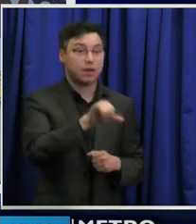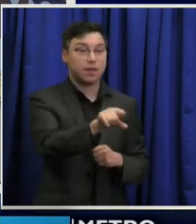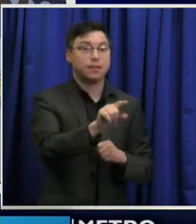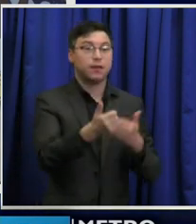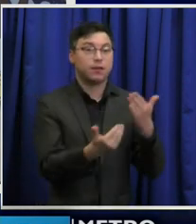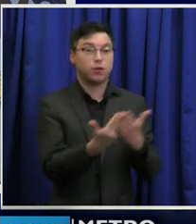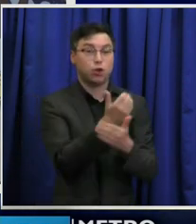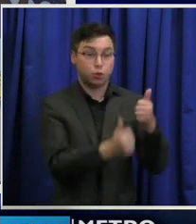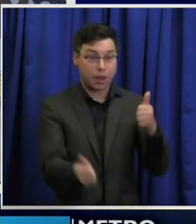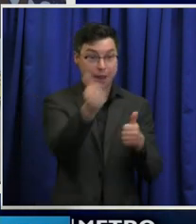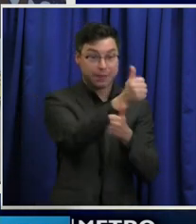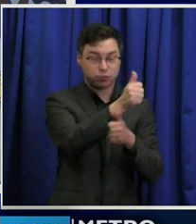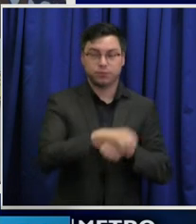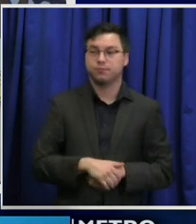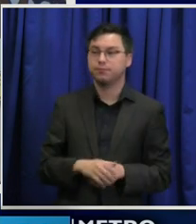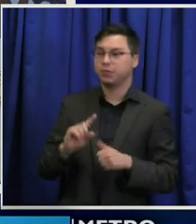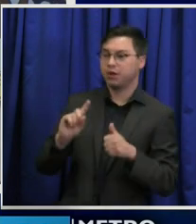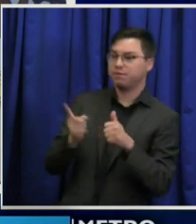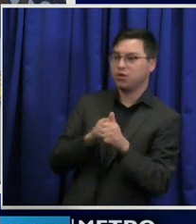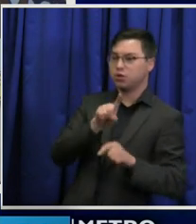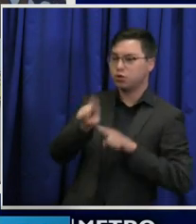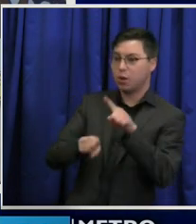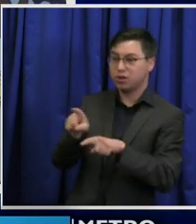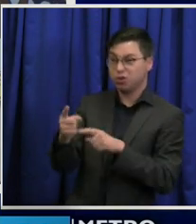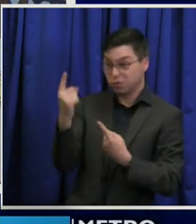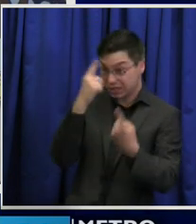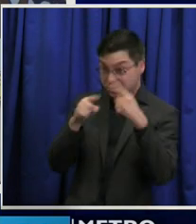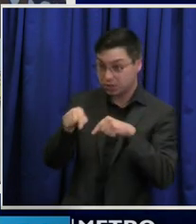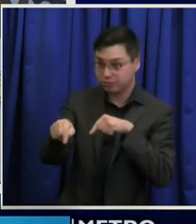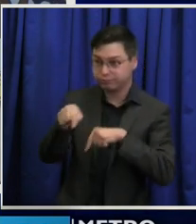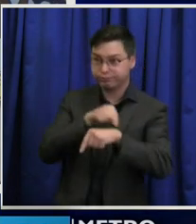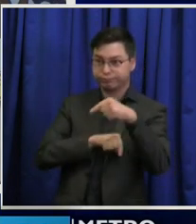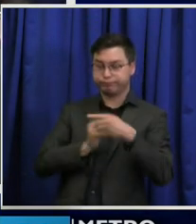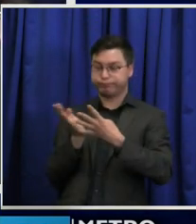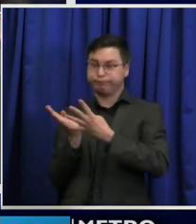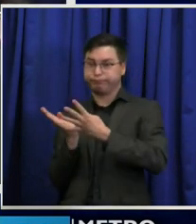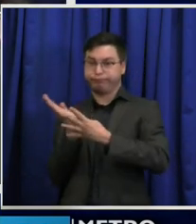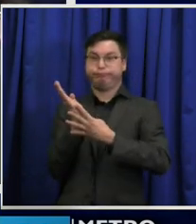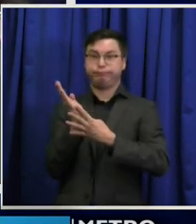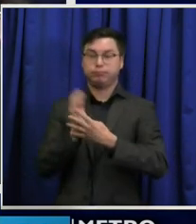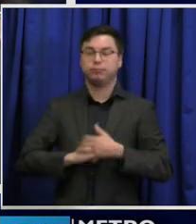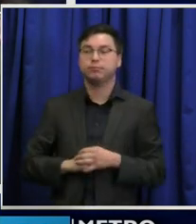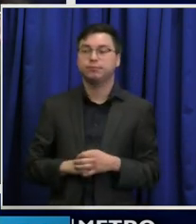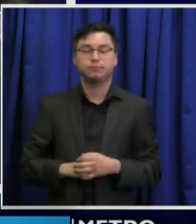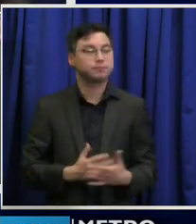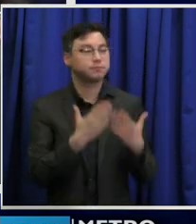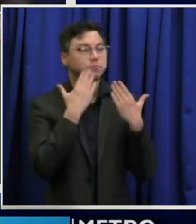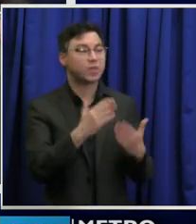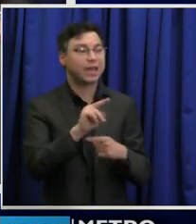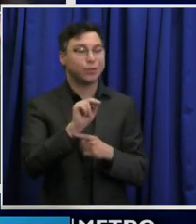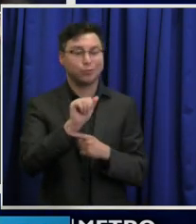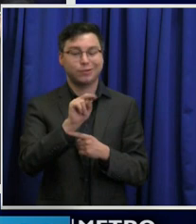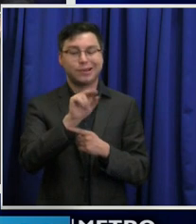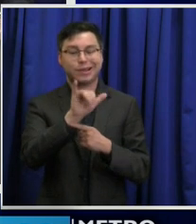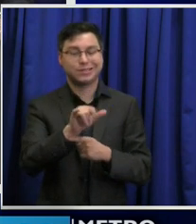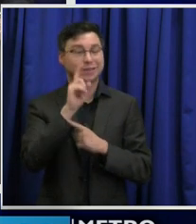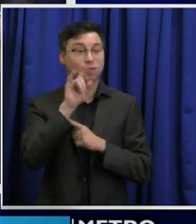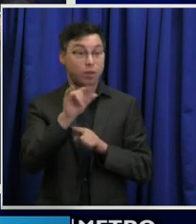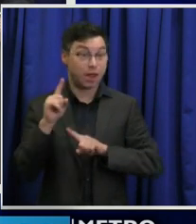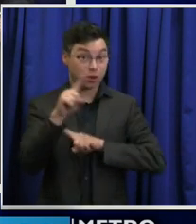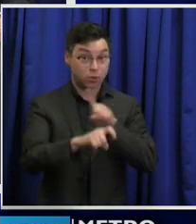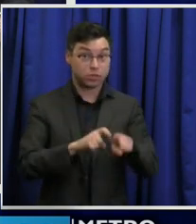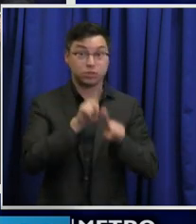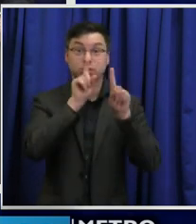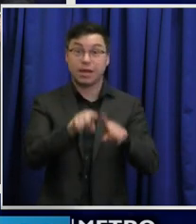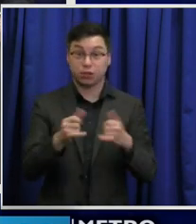are you considering going back to a different phase? Well, thank you, Nancy, for that question. The answer right